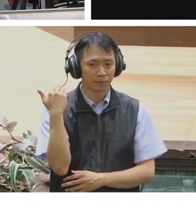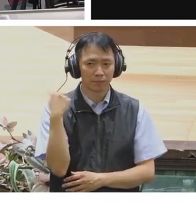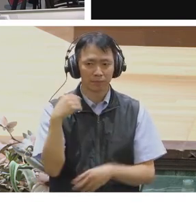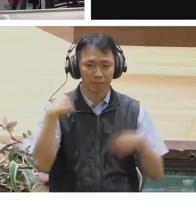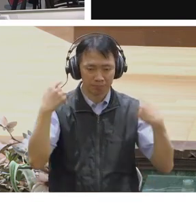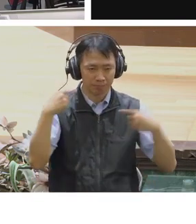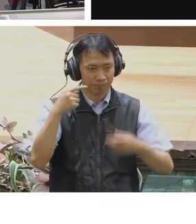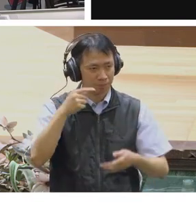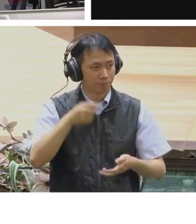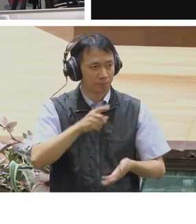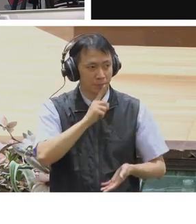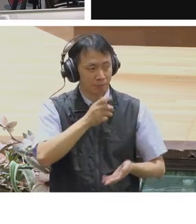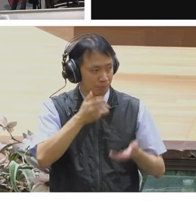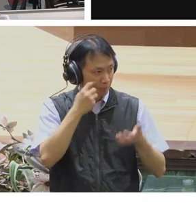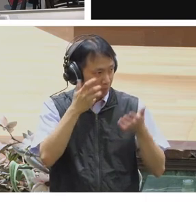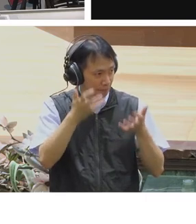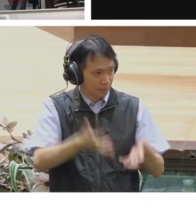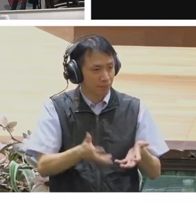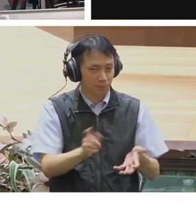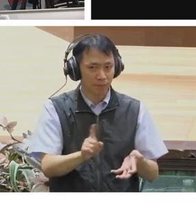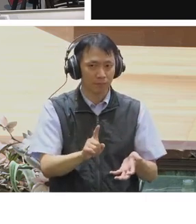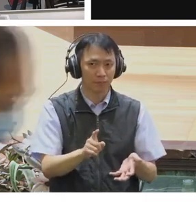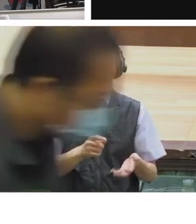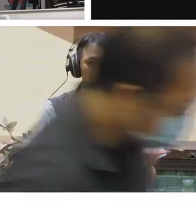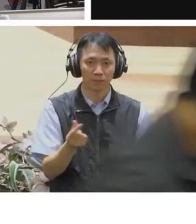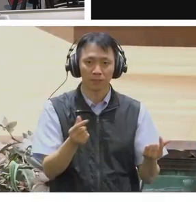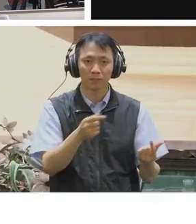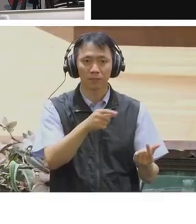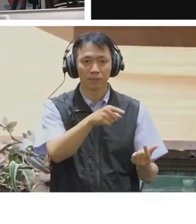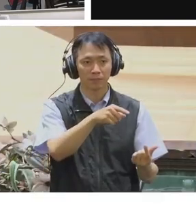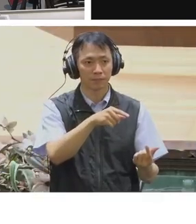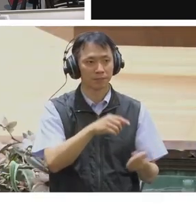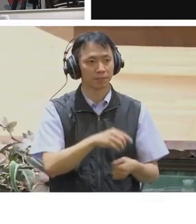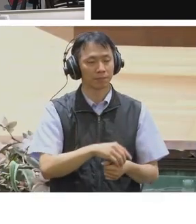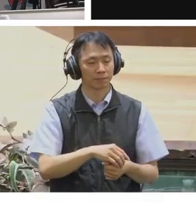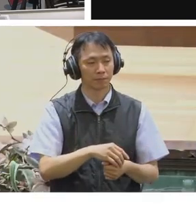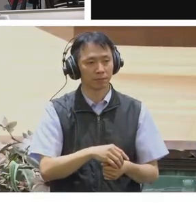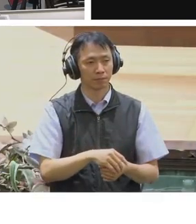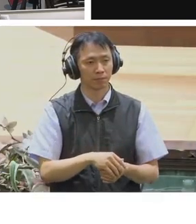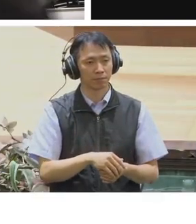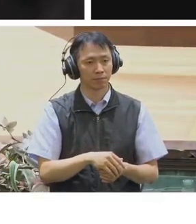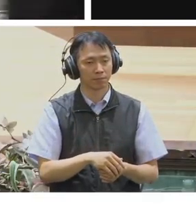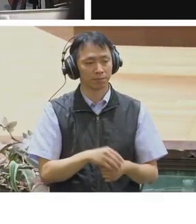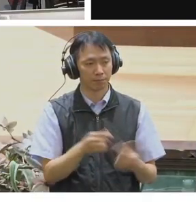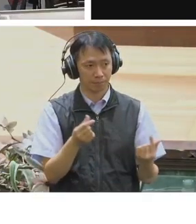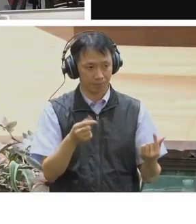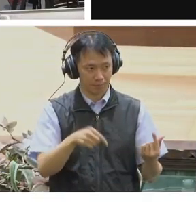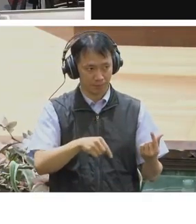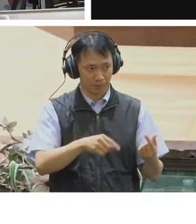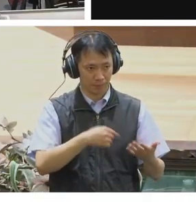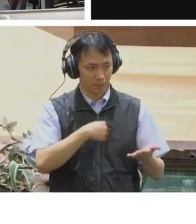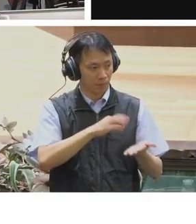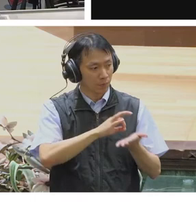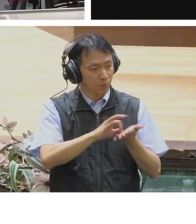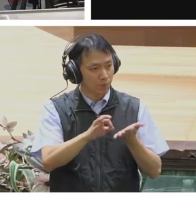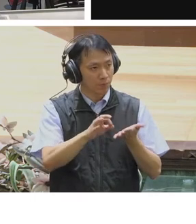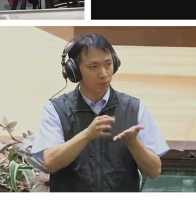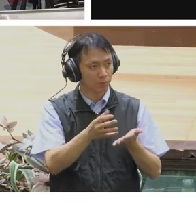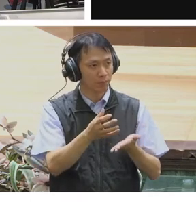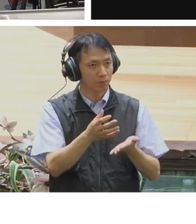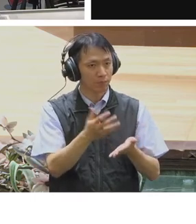is that Polis in particular uses rather old machine learning